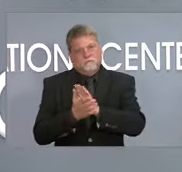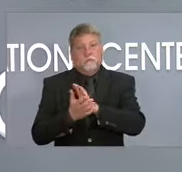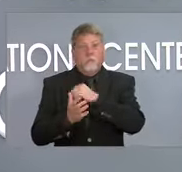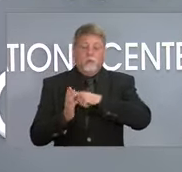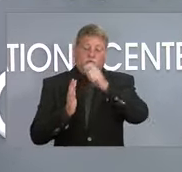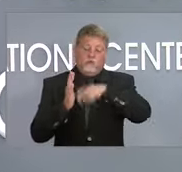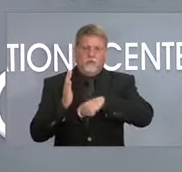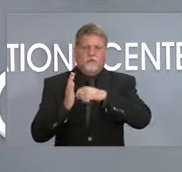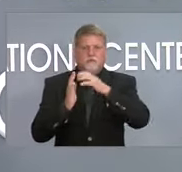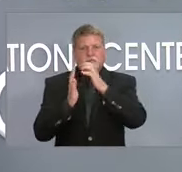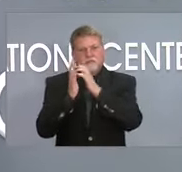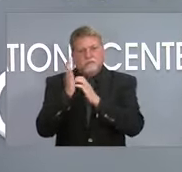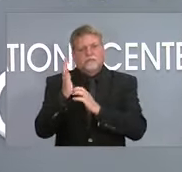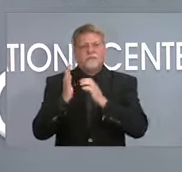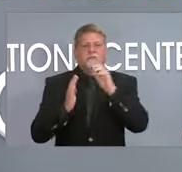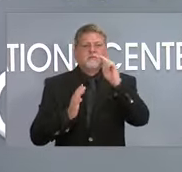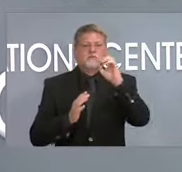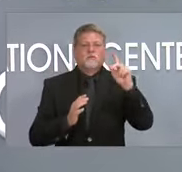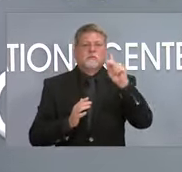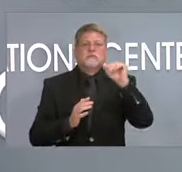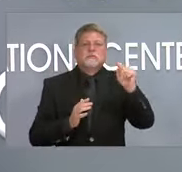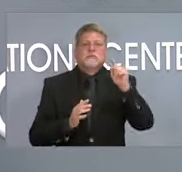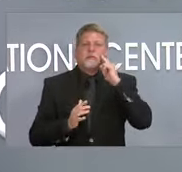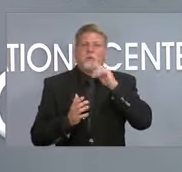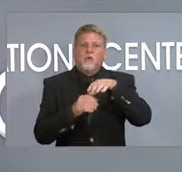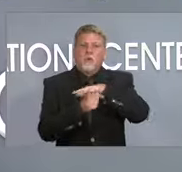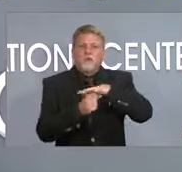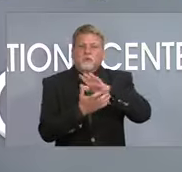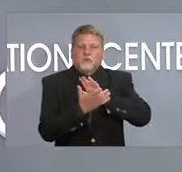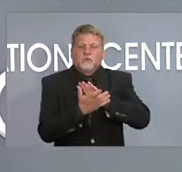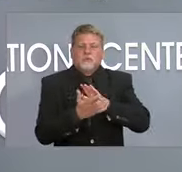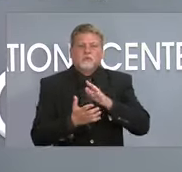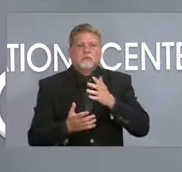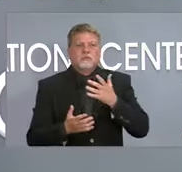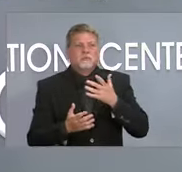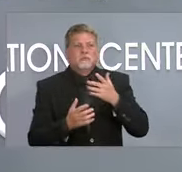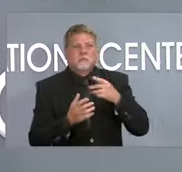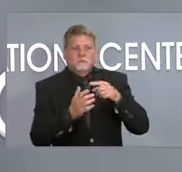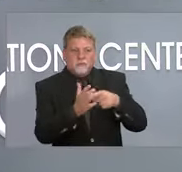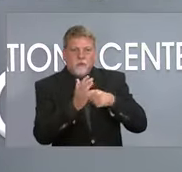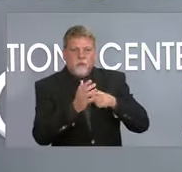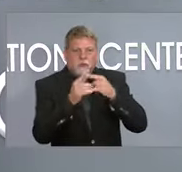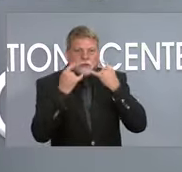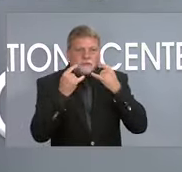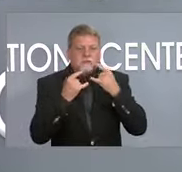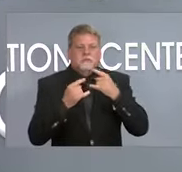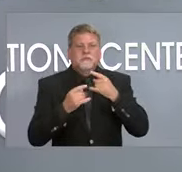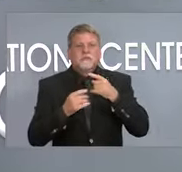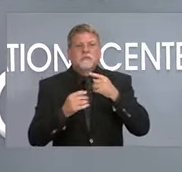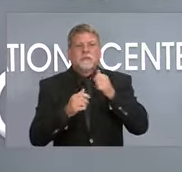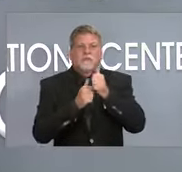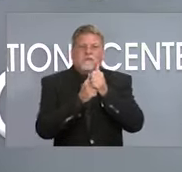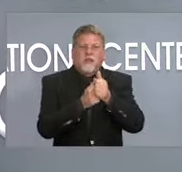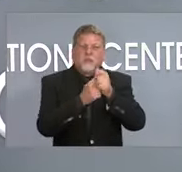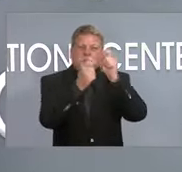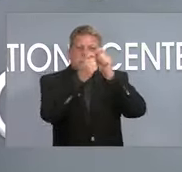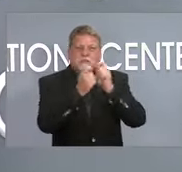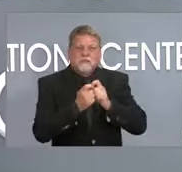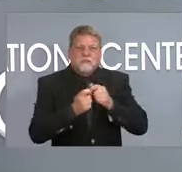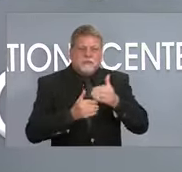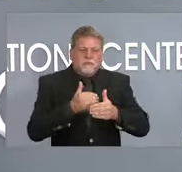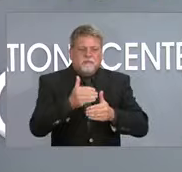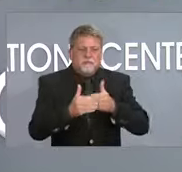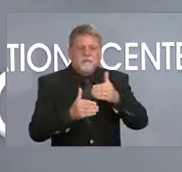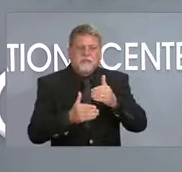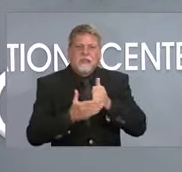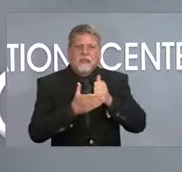for these school systems to require mask and to do the things that they need to do to protect children and